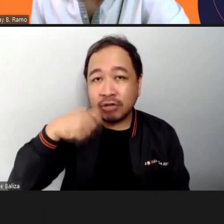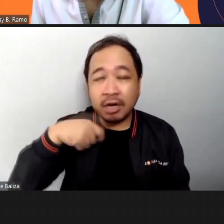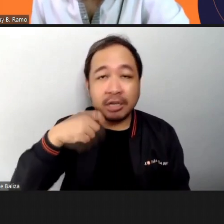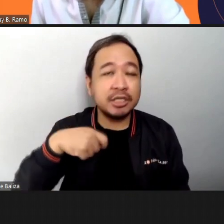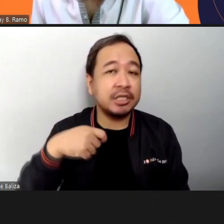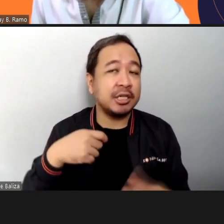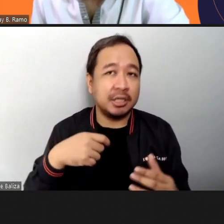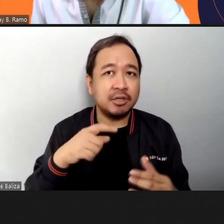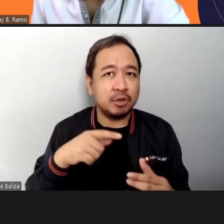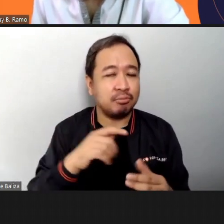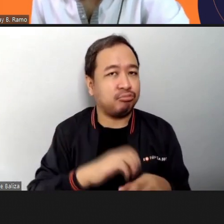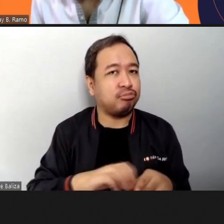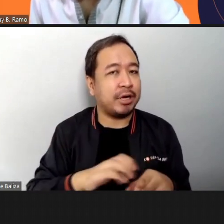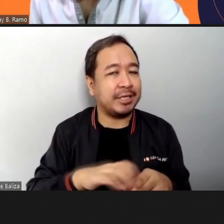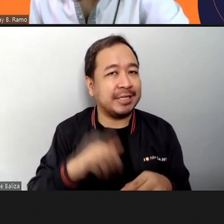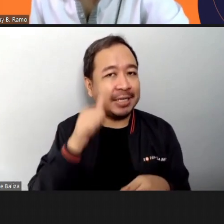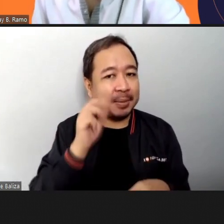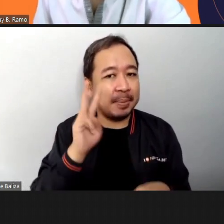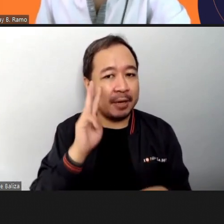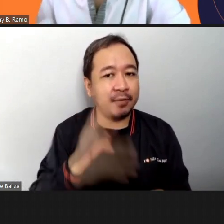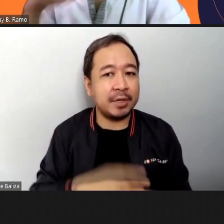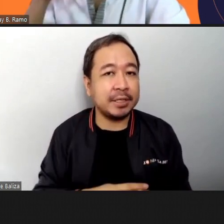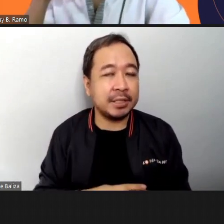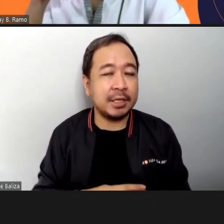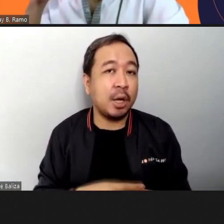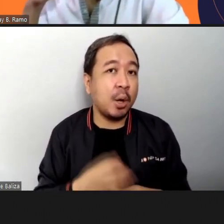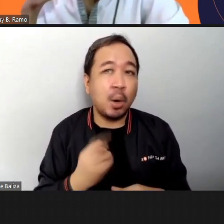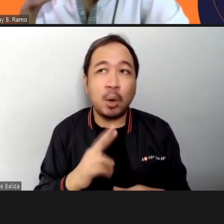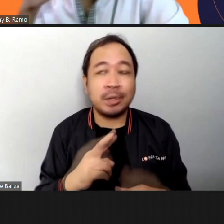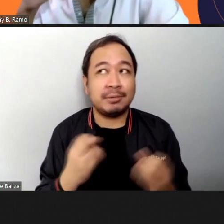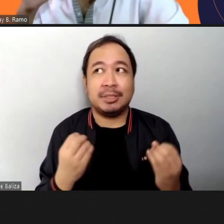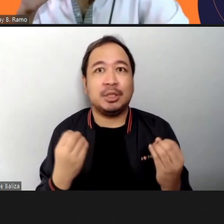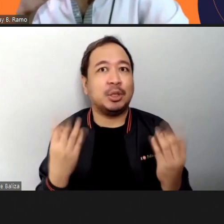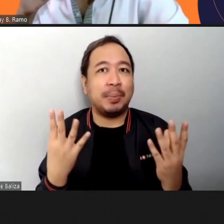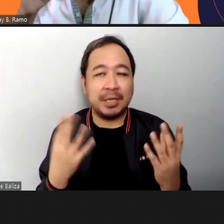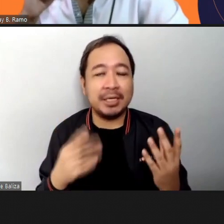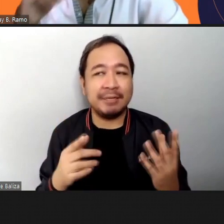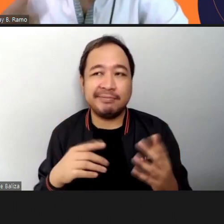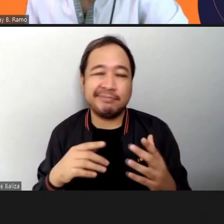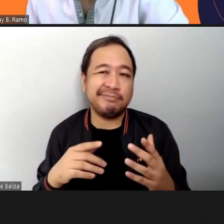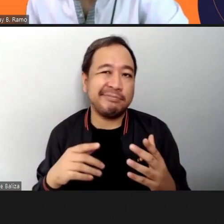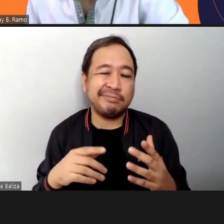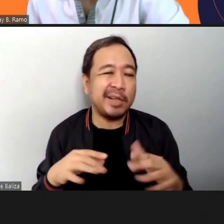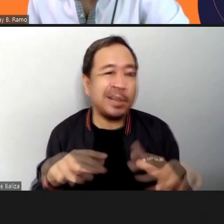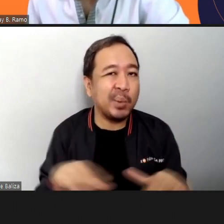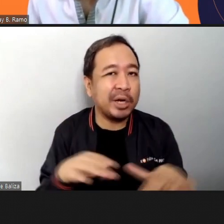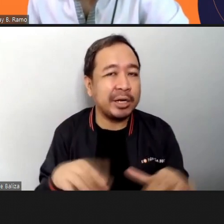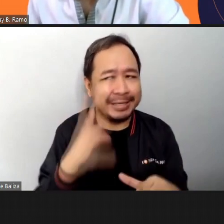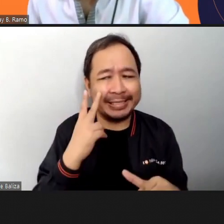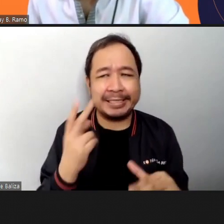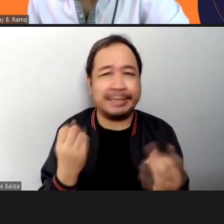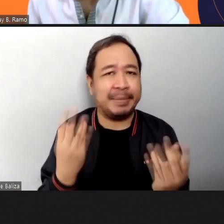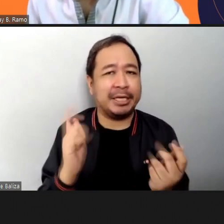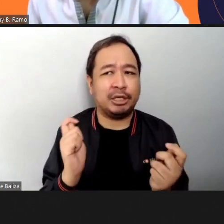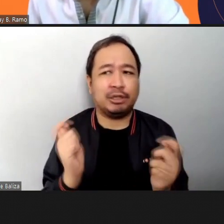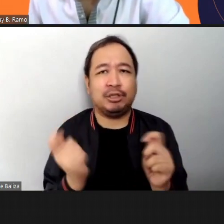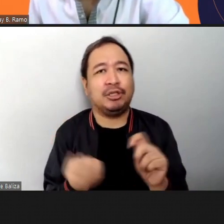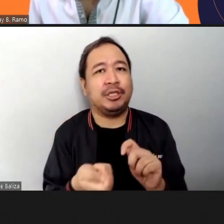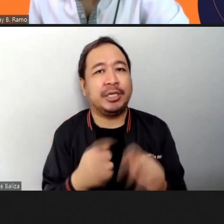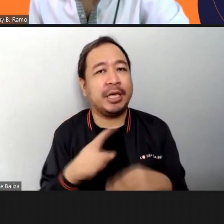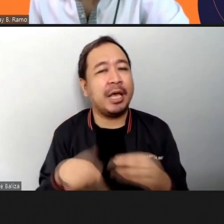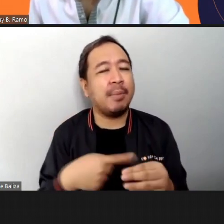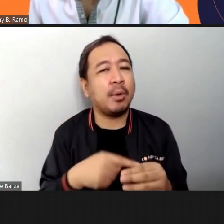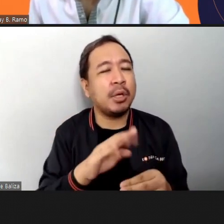mindfulness or doing a lot of this you will notice a lot of changes in terms of your